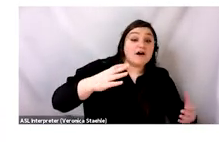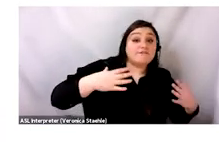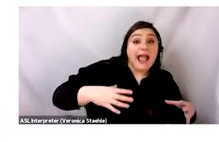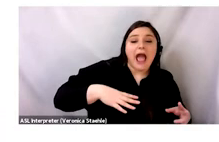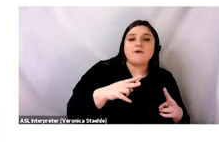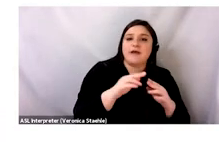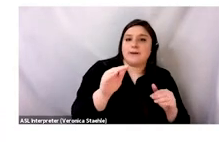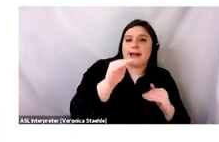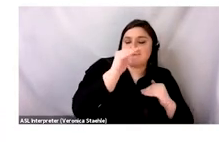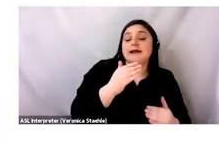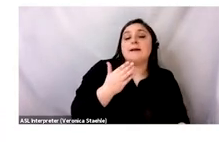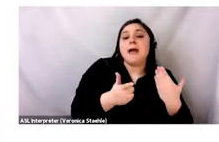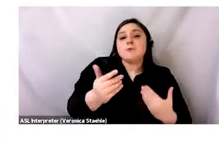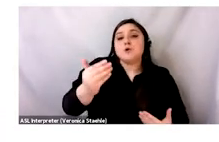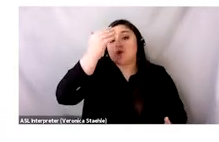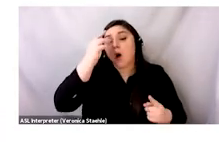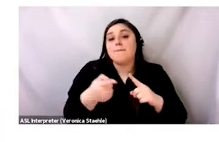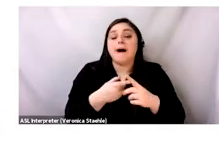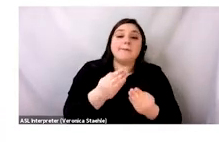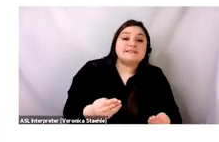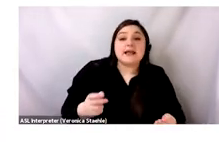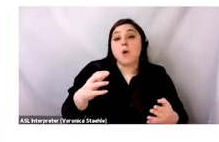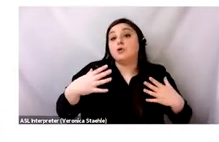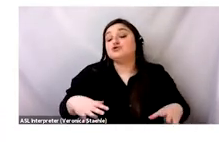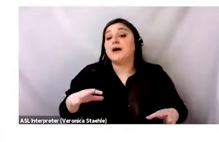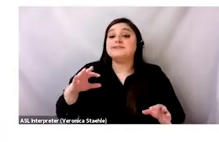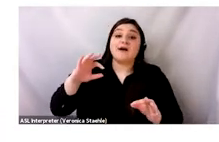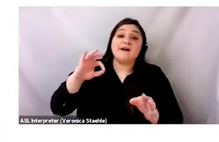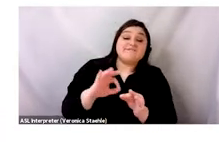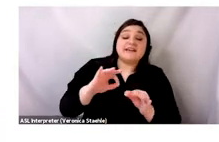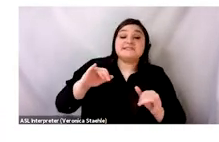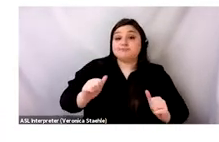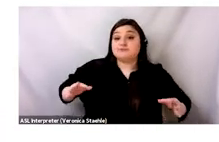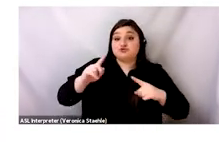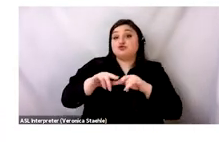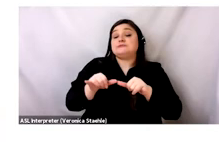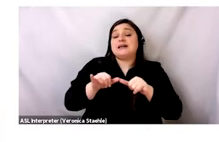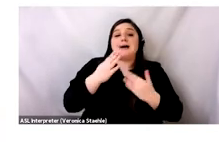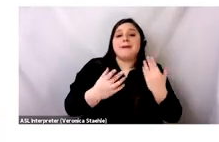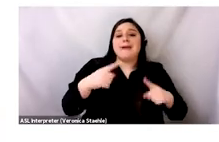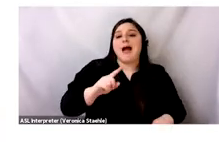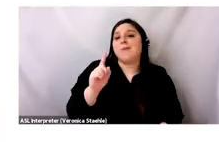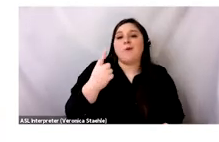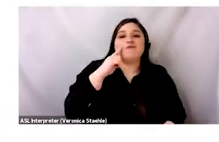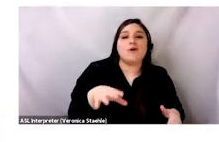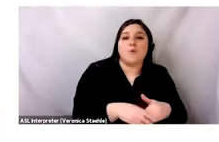you know, really quite limited, maybe if you're having your wedding dress made or something like that. And I think this really shapes our relationship with